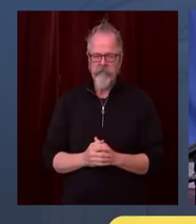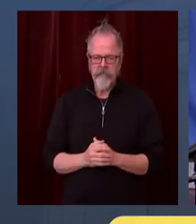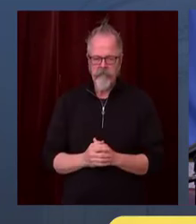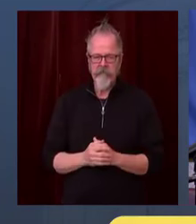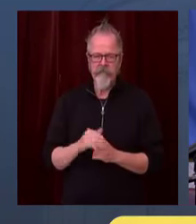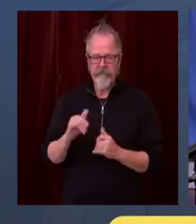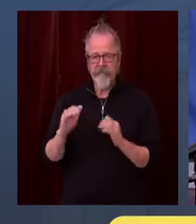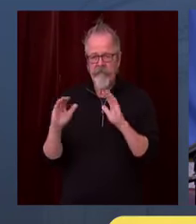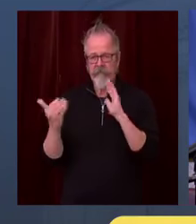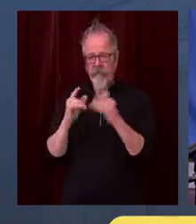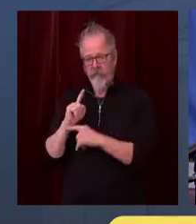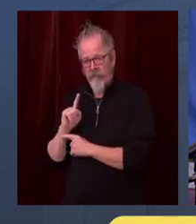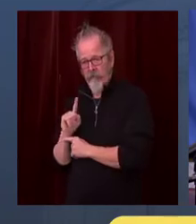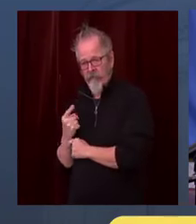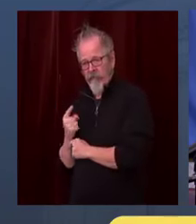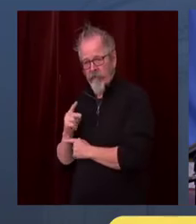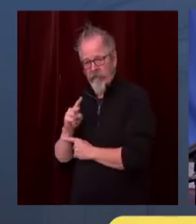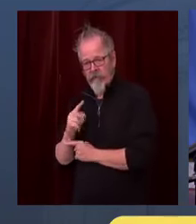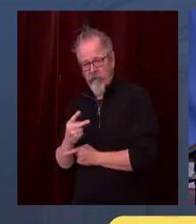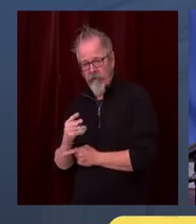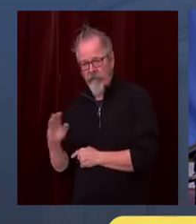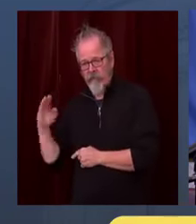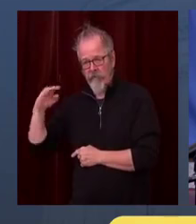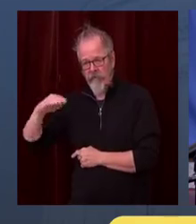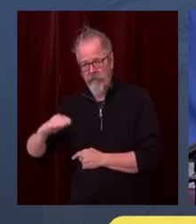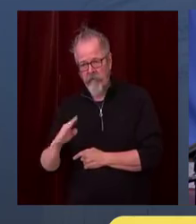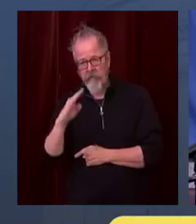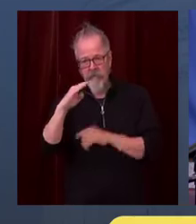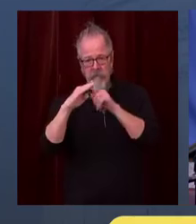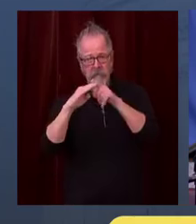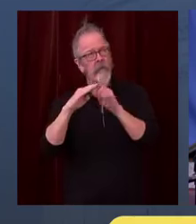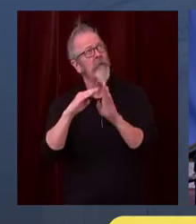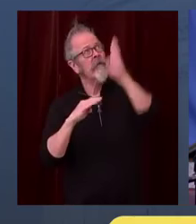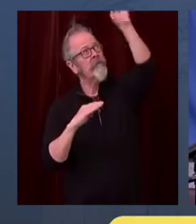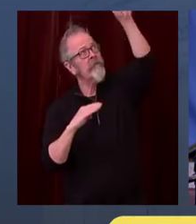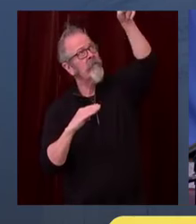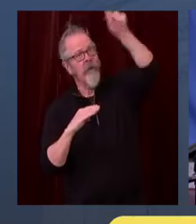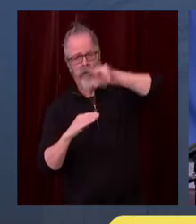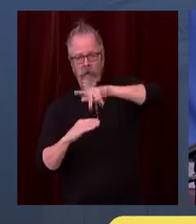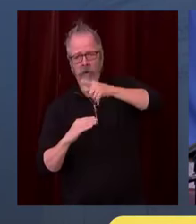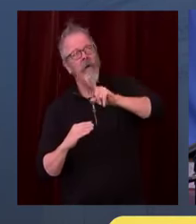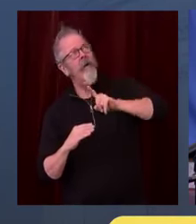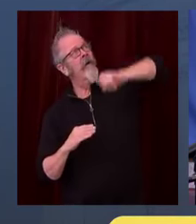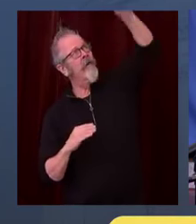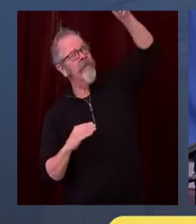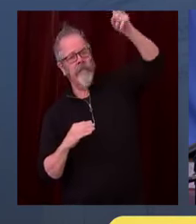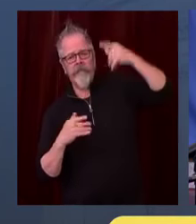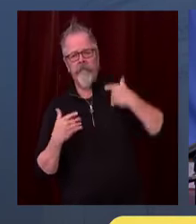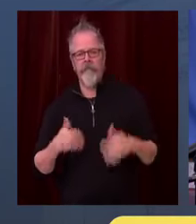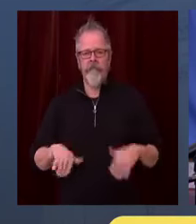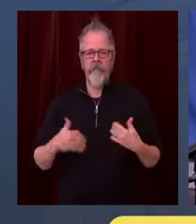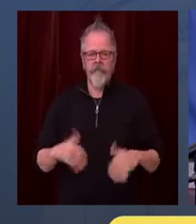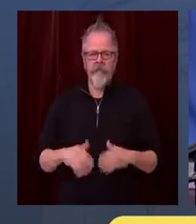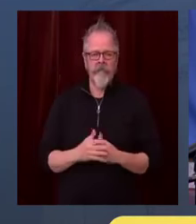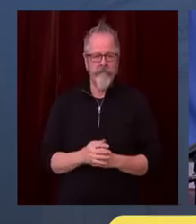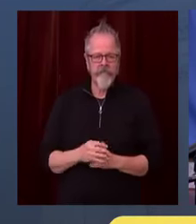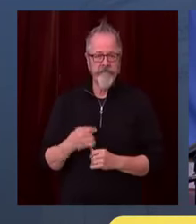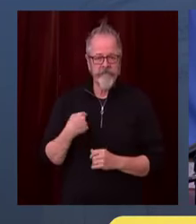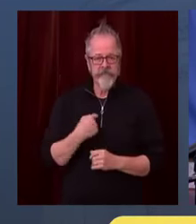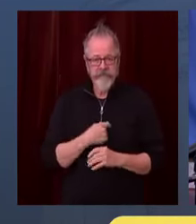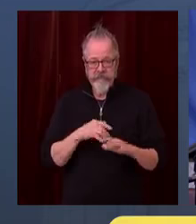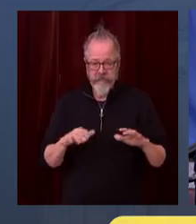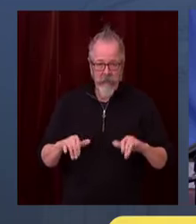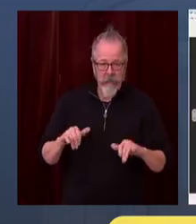Inaction here is not an option. We have to take bold, decisive action, and we are doing that